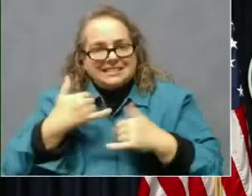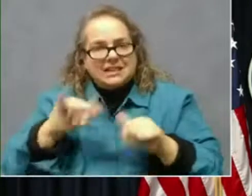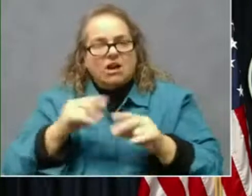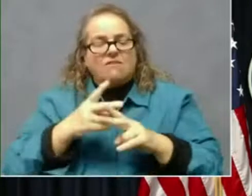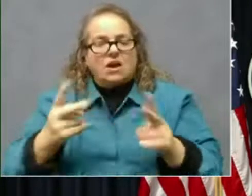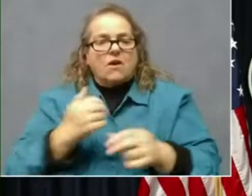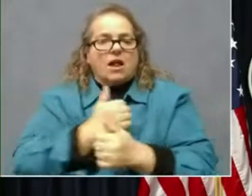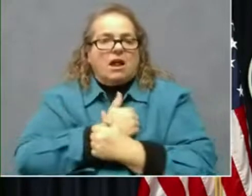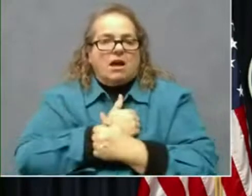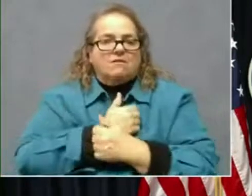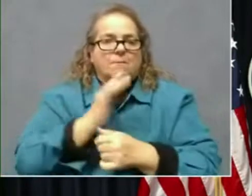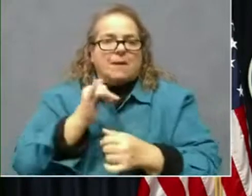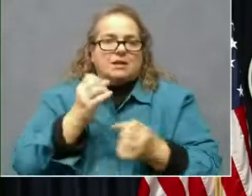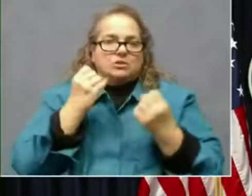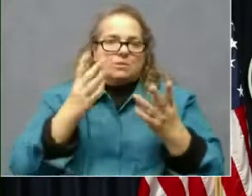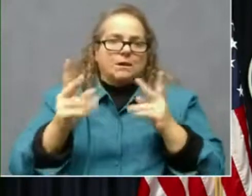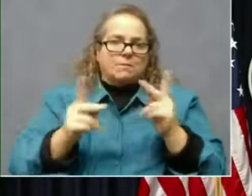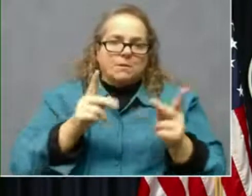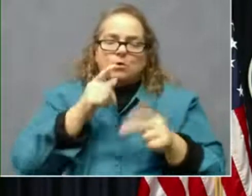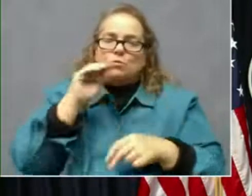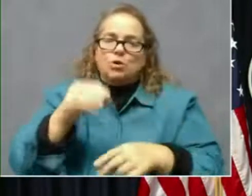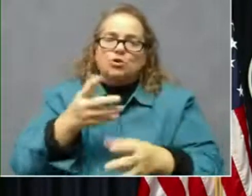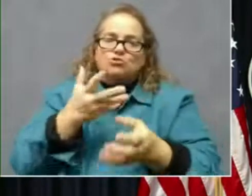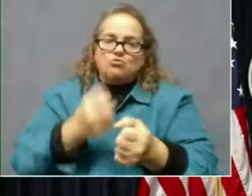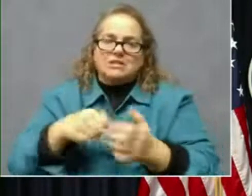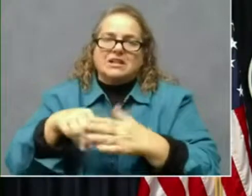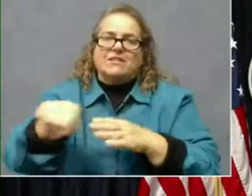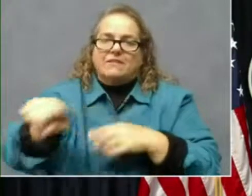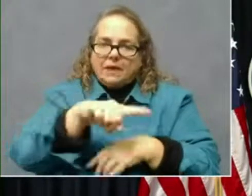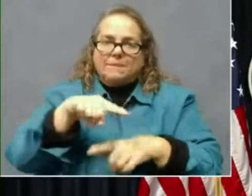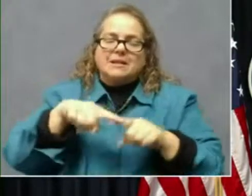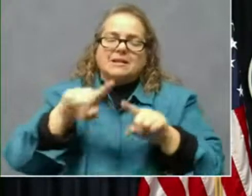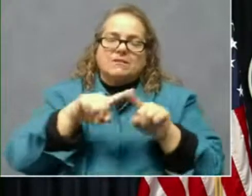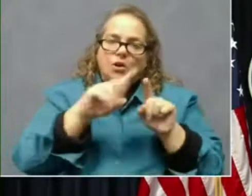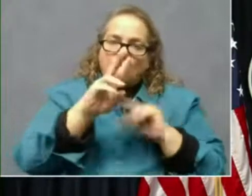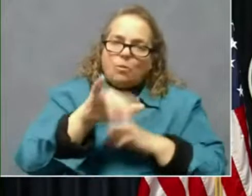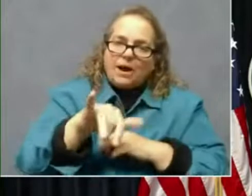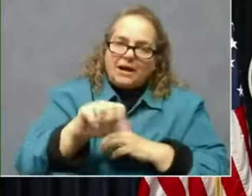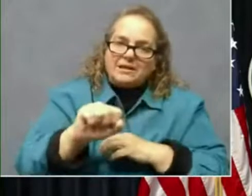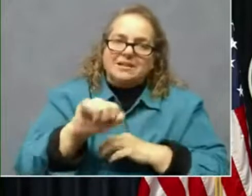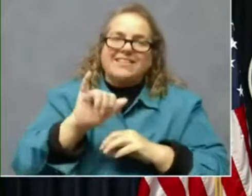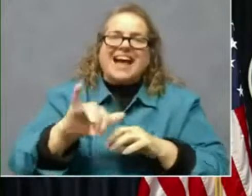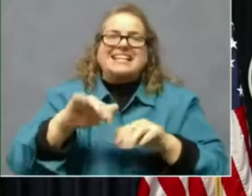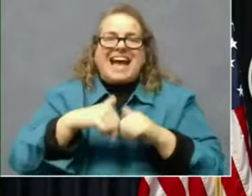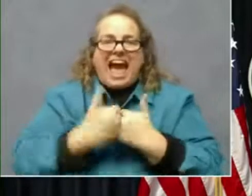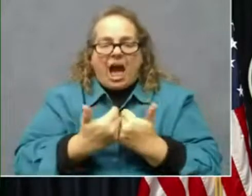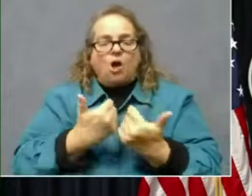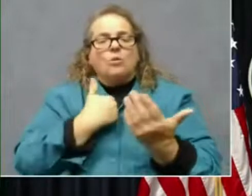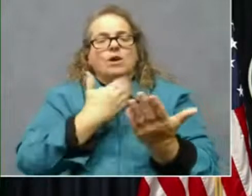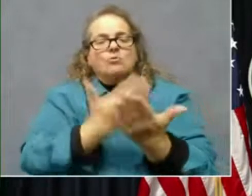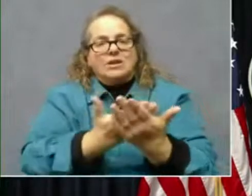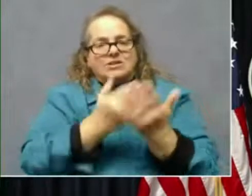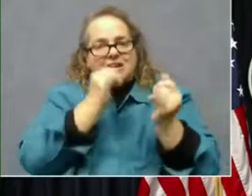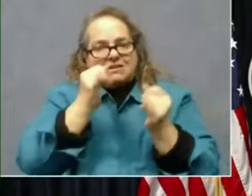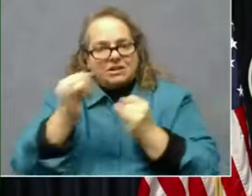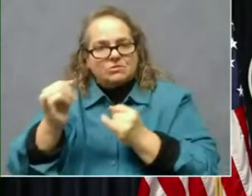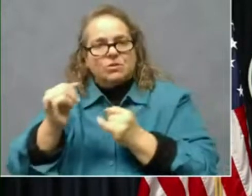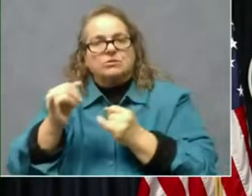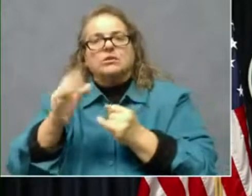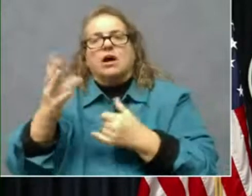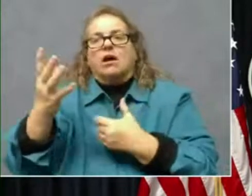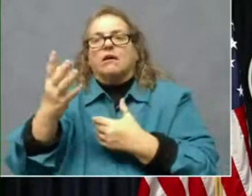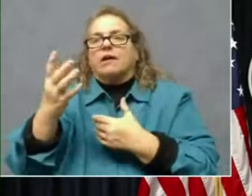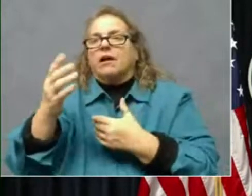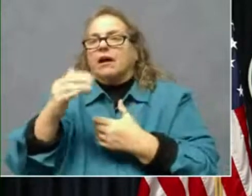in them in different ways. This is how we reach individuals along with the program that we're going to get going with faith leaders